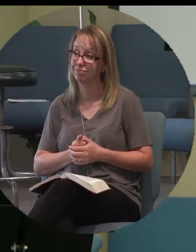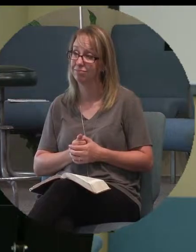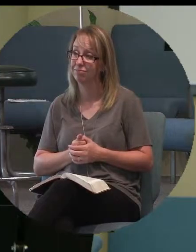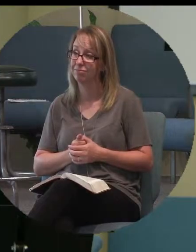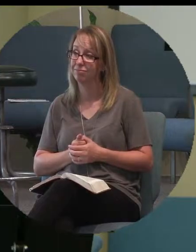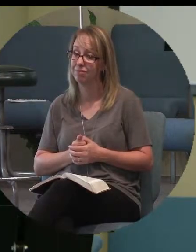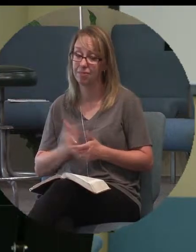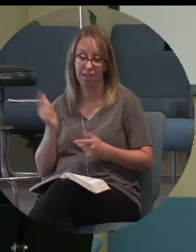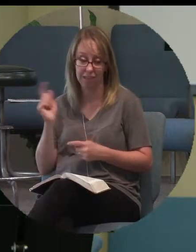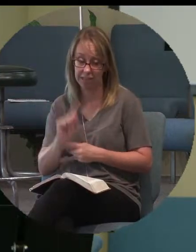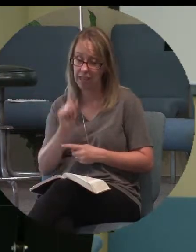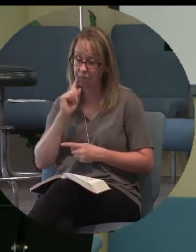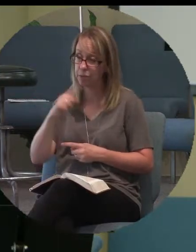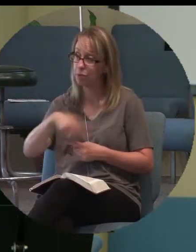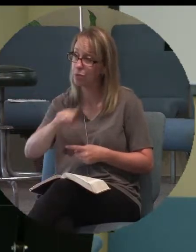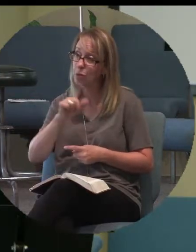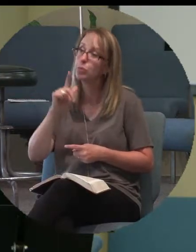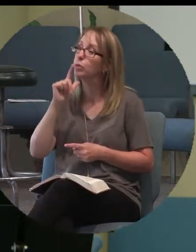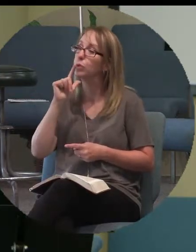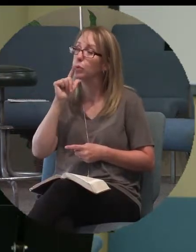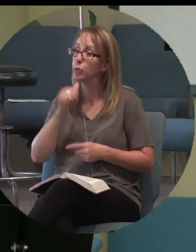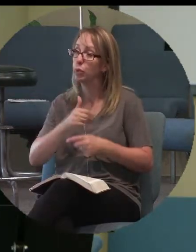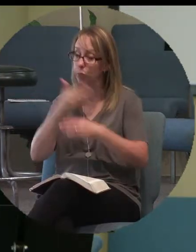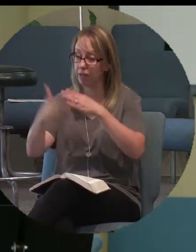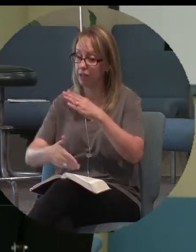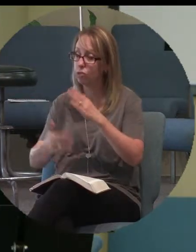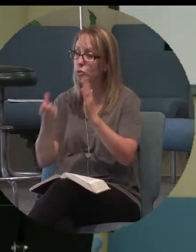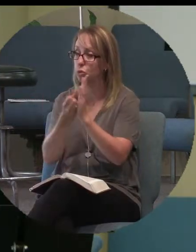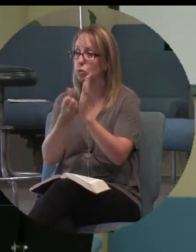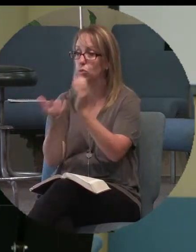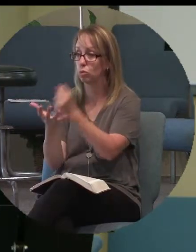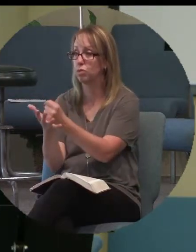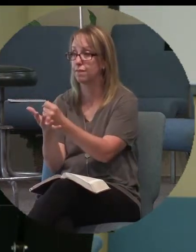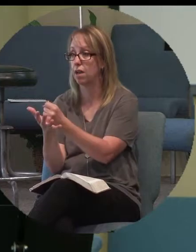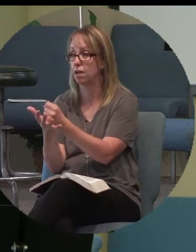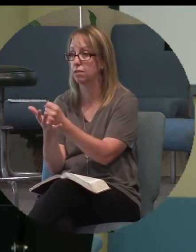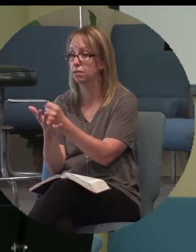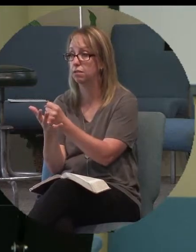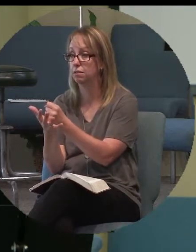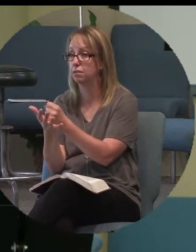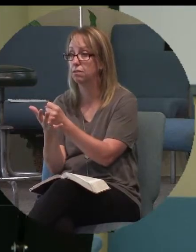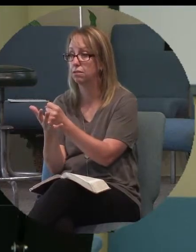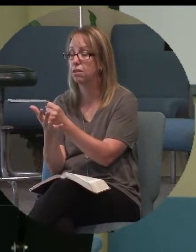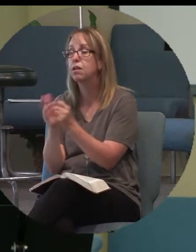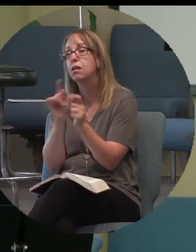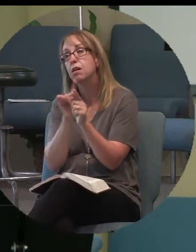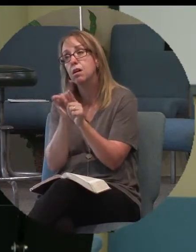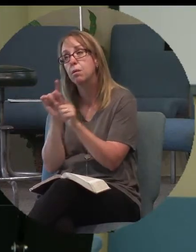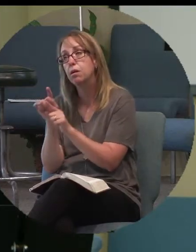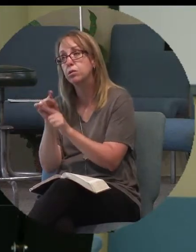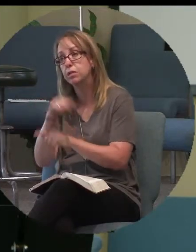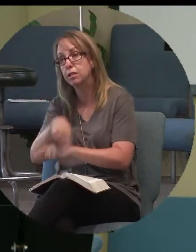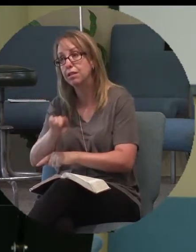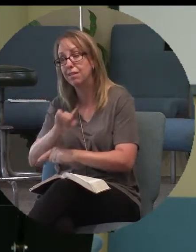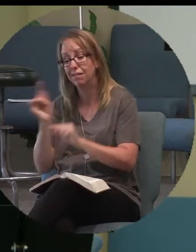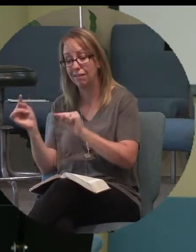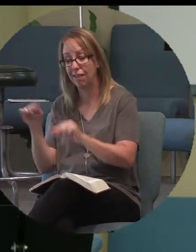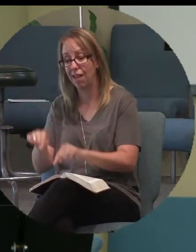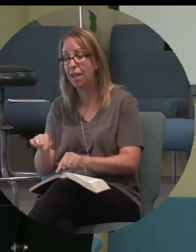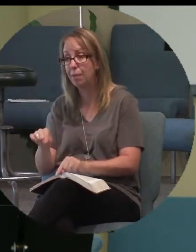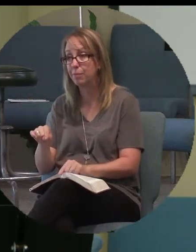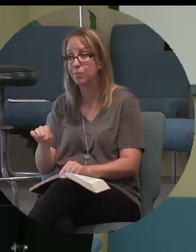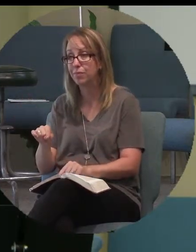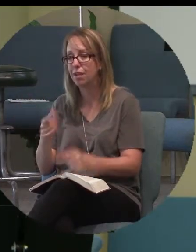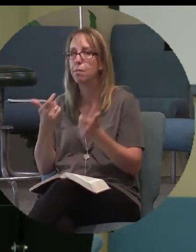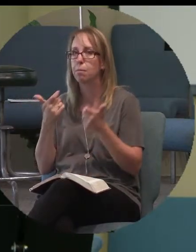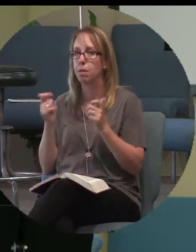He came to the ones that were going to ultimately crucify him. But he also came, and this is the big